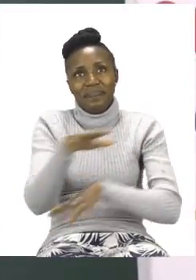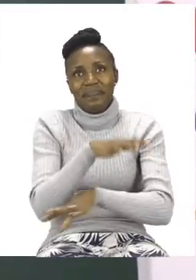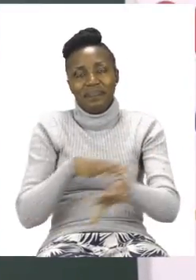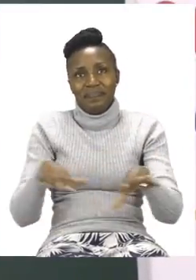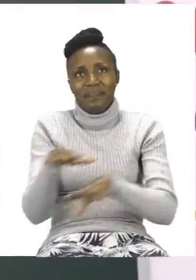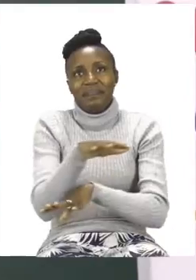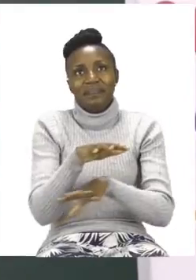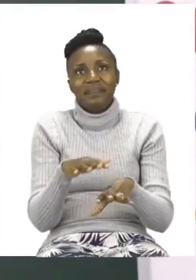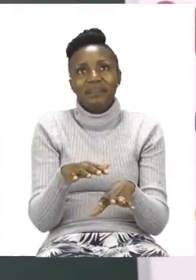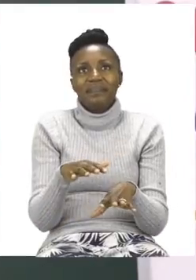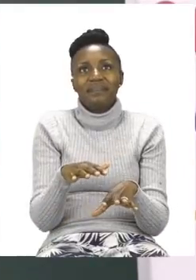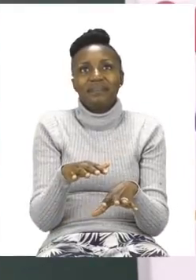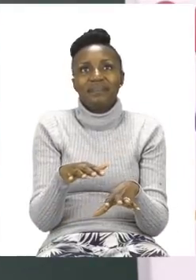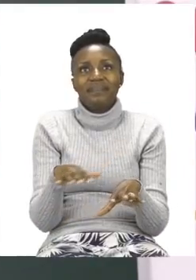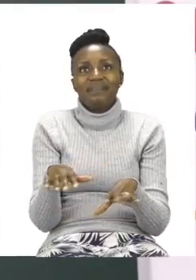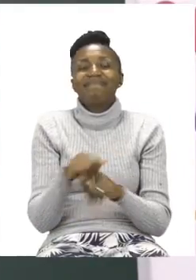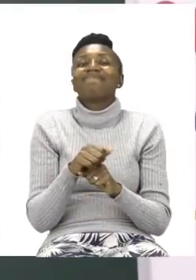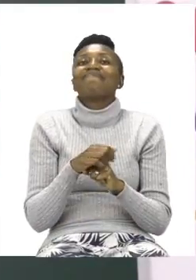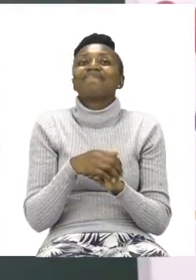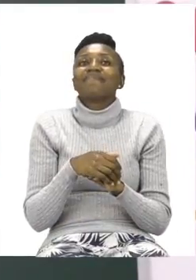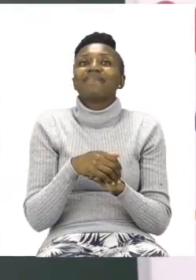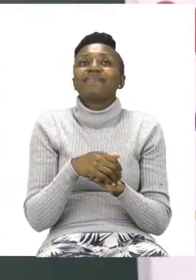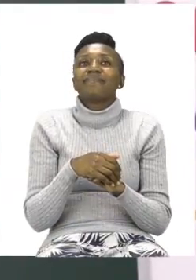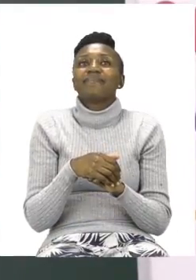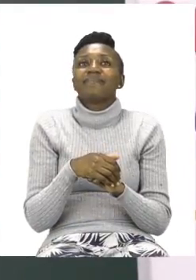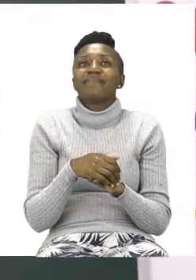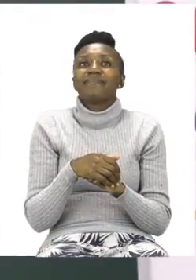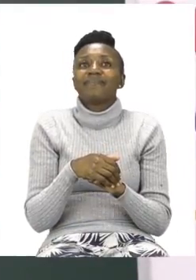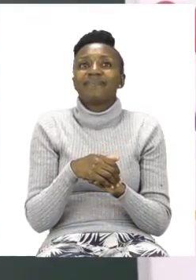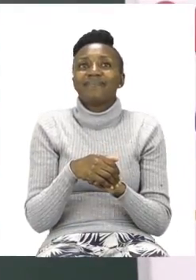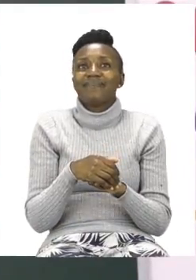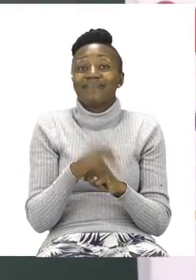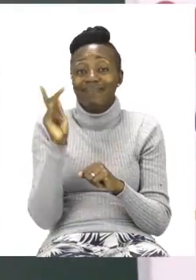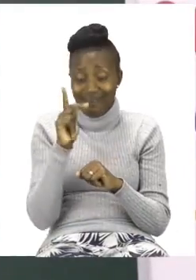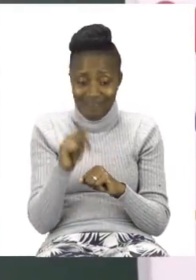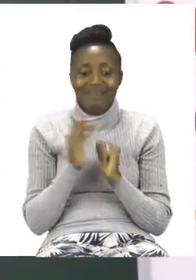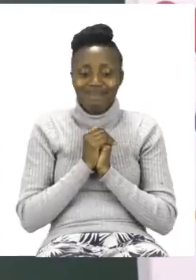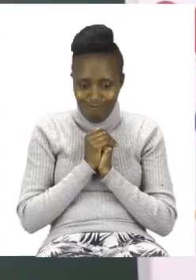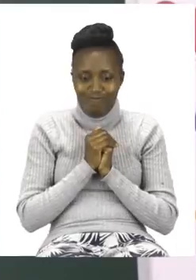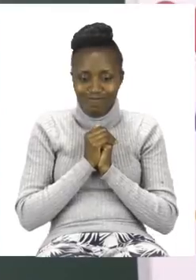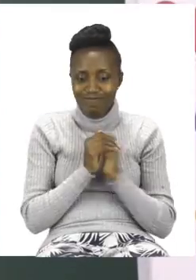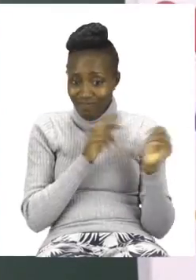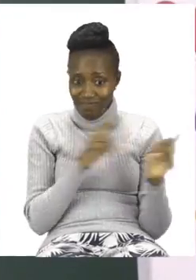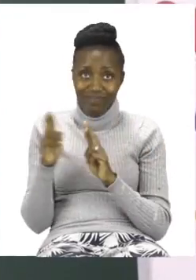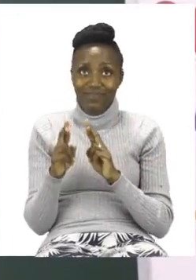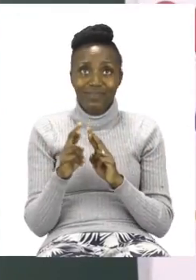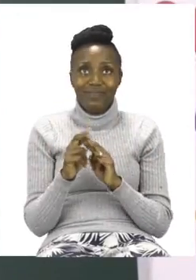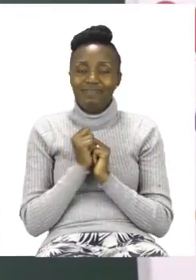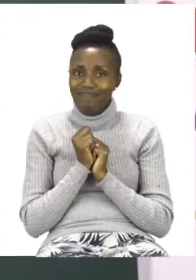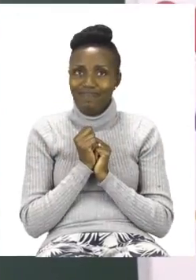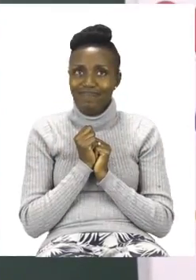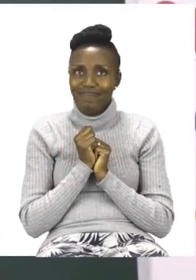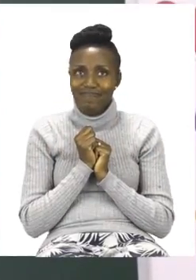shuffle, shuffle, shuffle. And now I'm ready again. So I